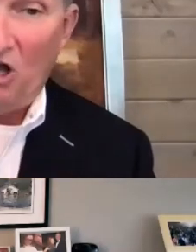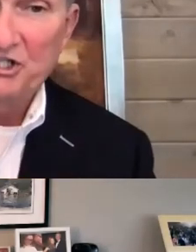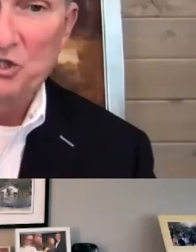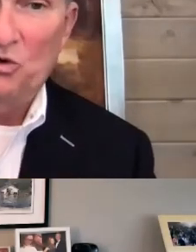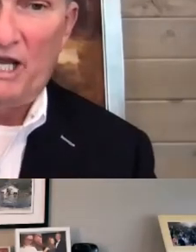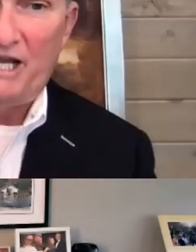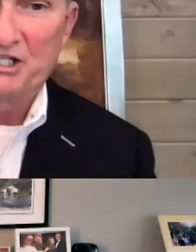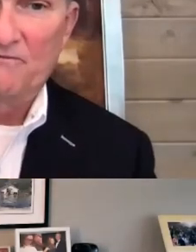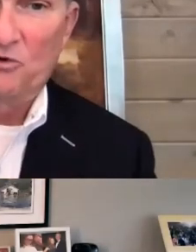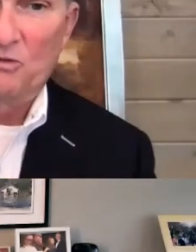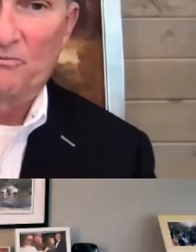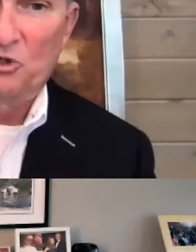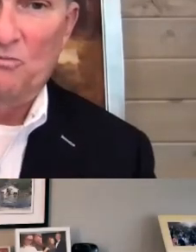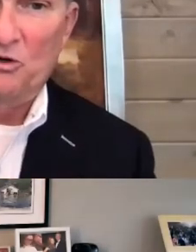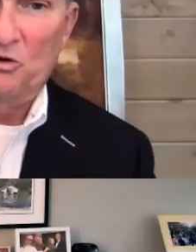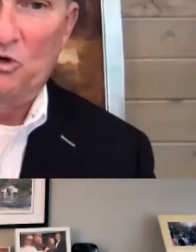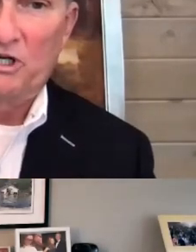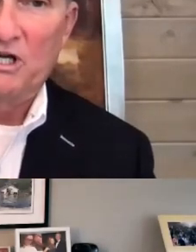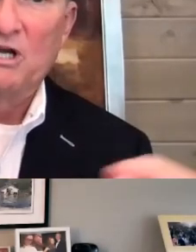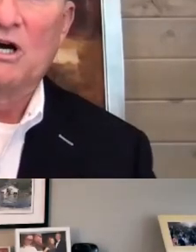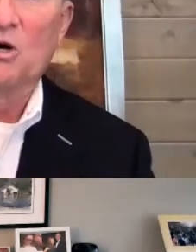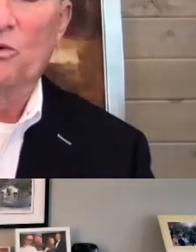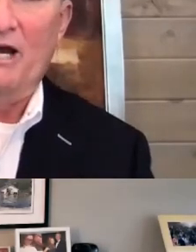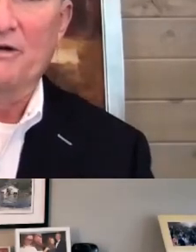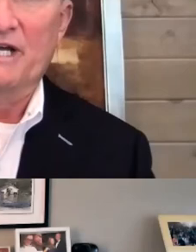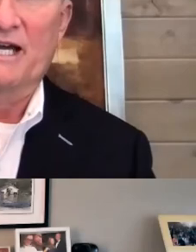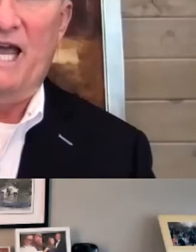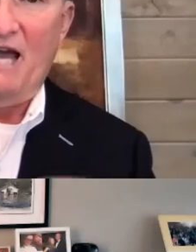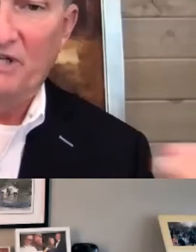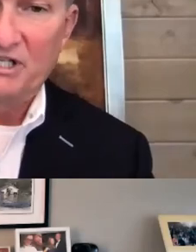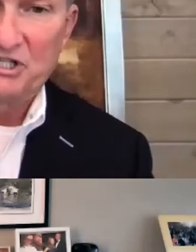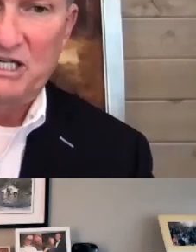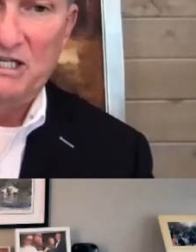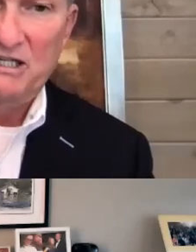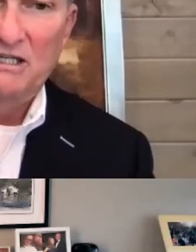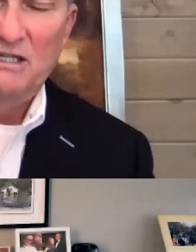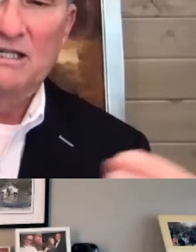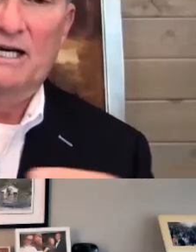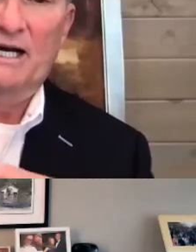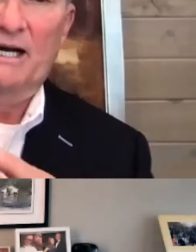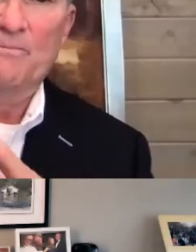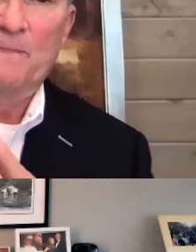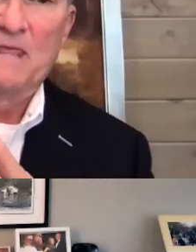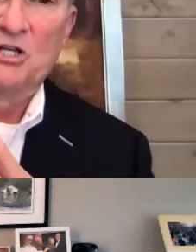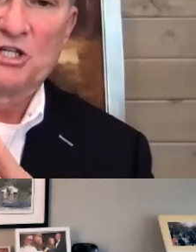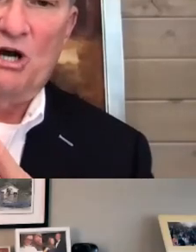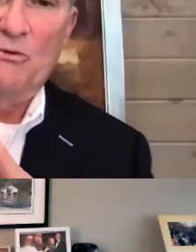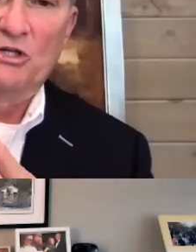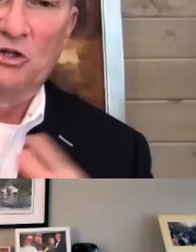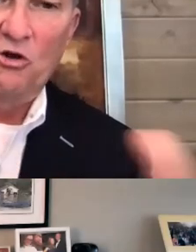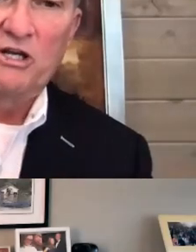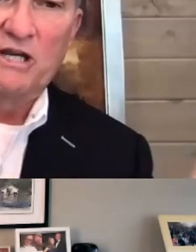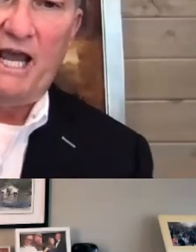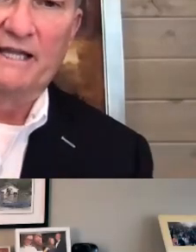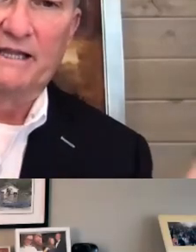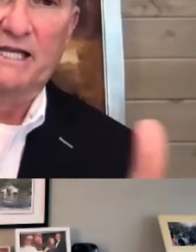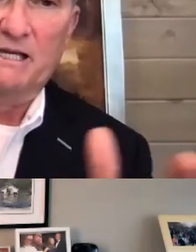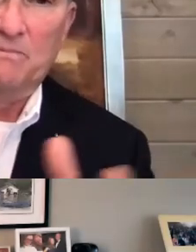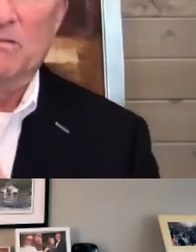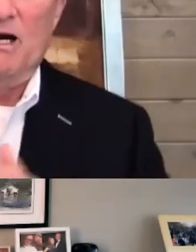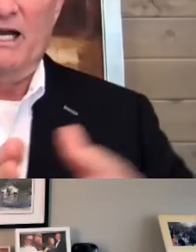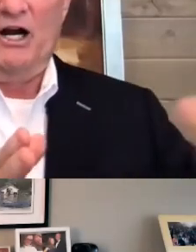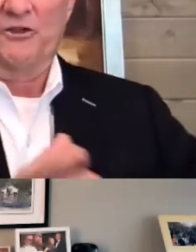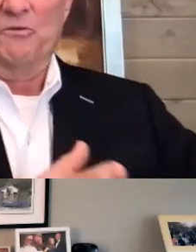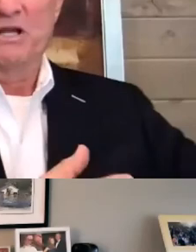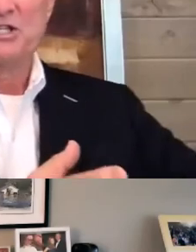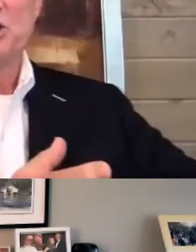every law school has some form of pro bono work around advocacy. So I would look at the